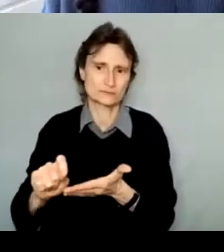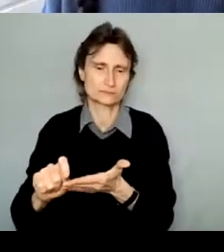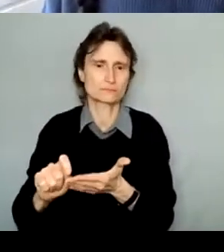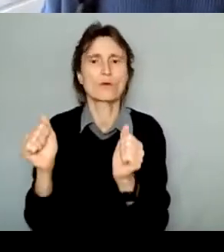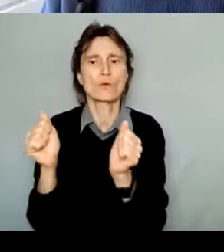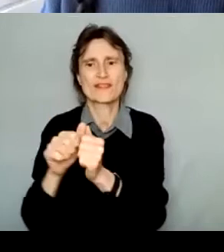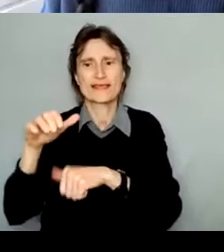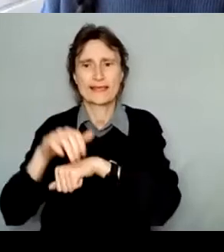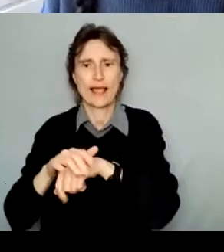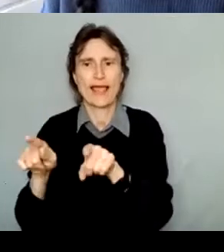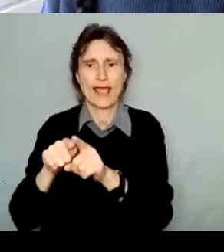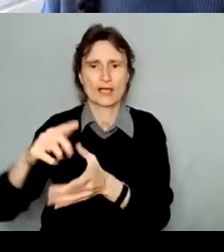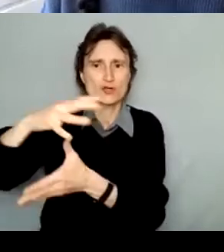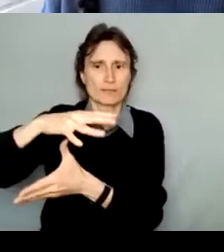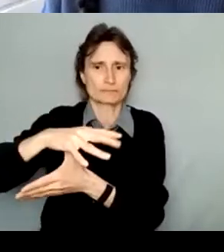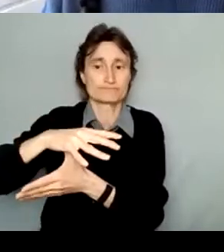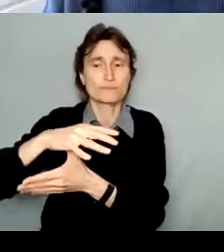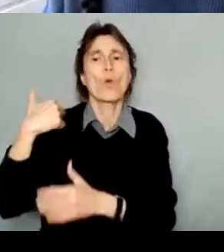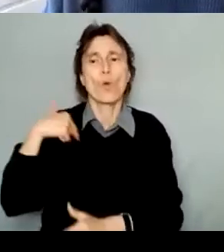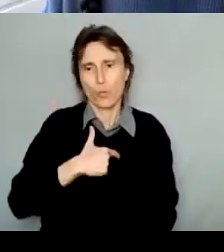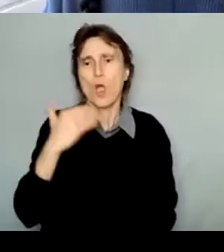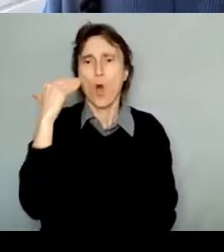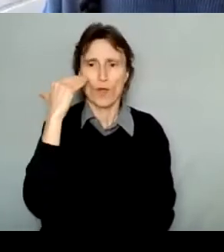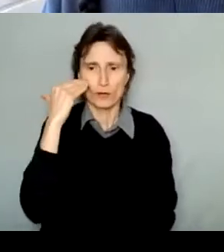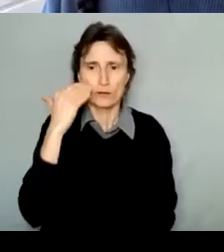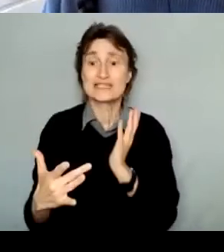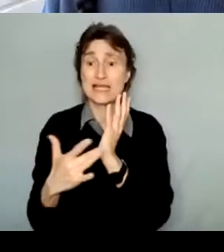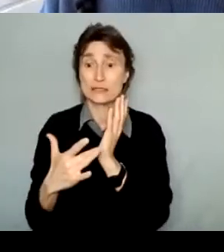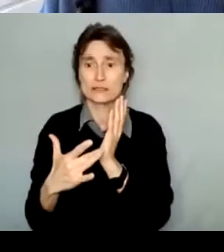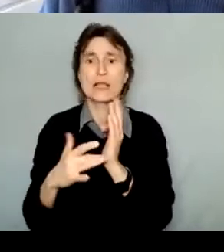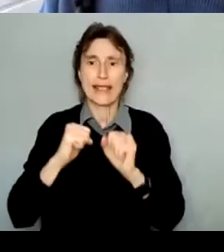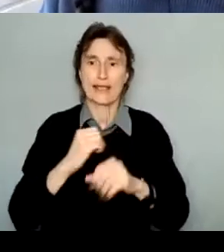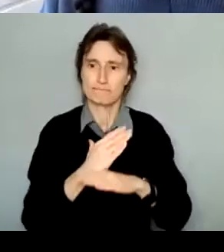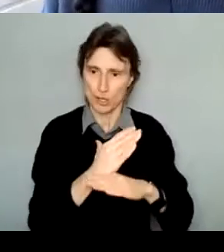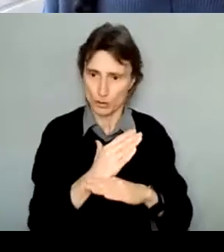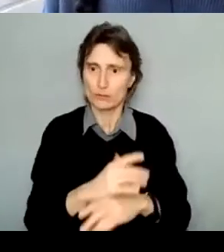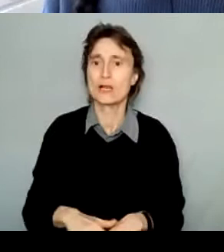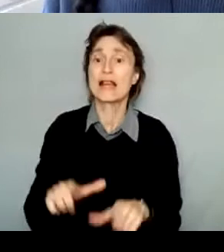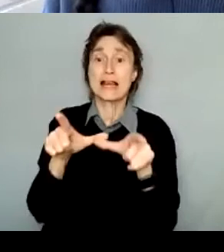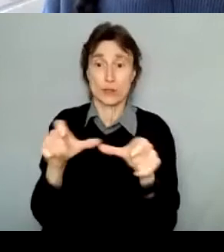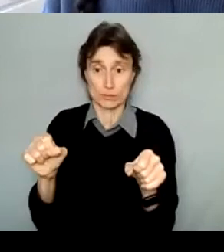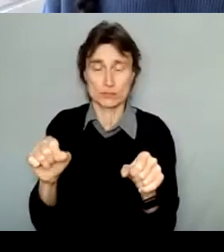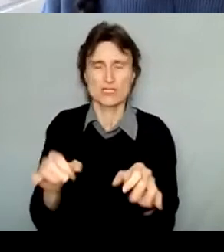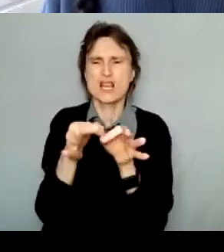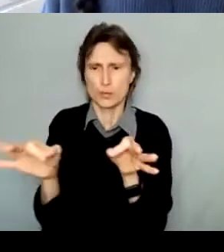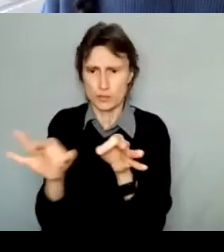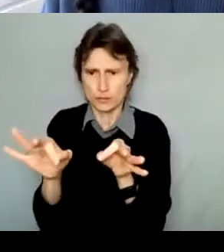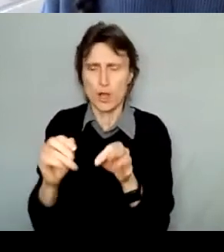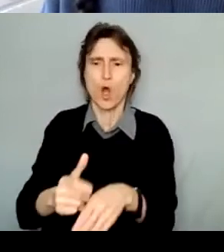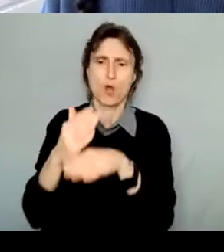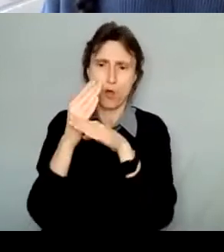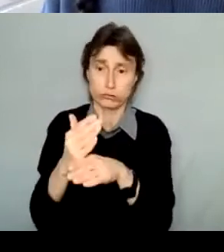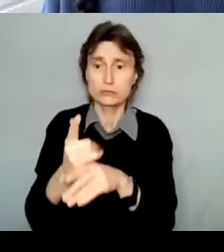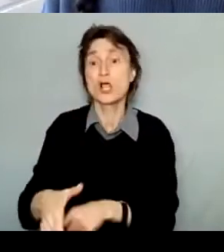This creates barriers, technological barriers, linguistic, communication, and cultural barriers, just to name a few.